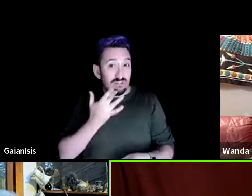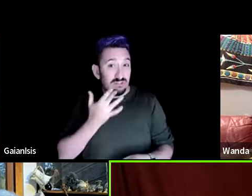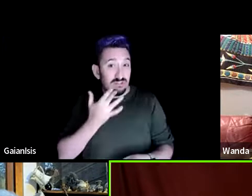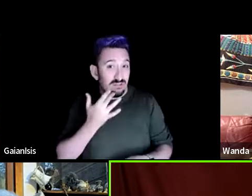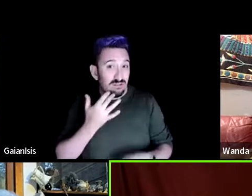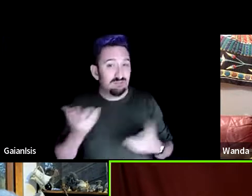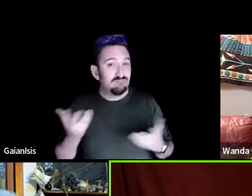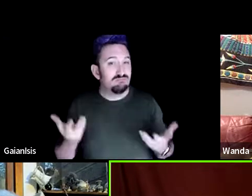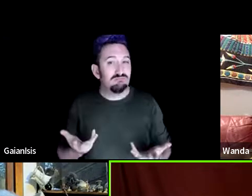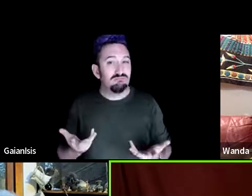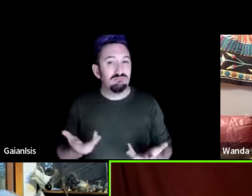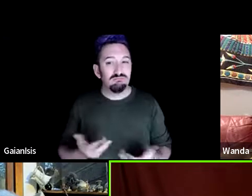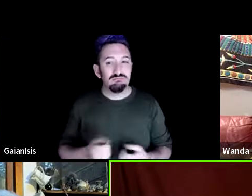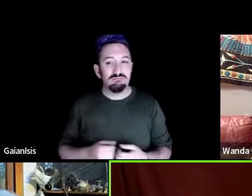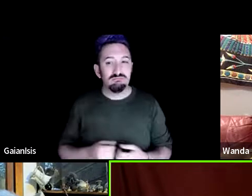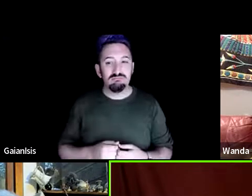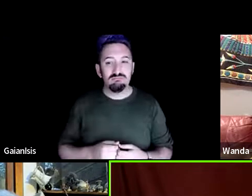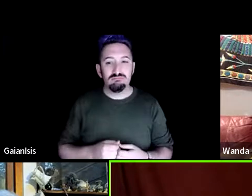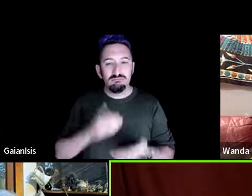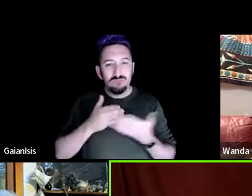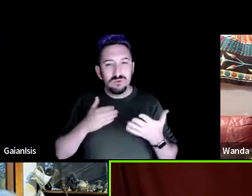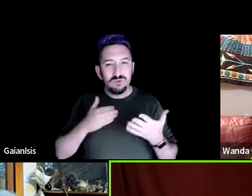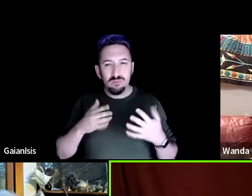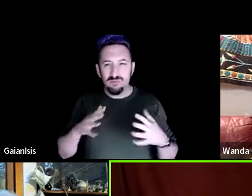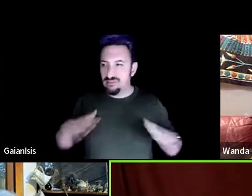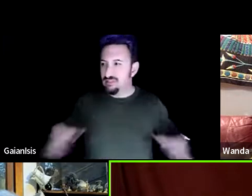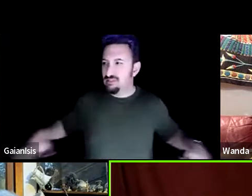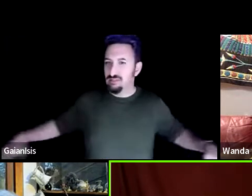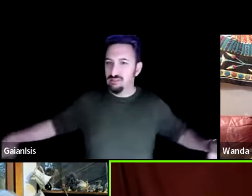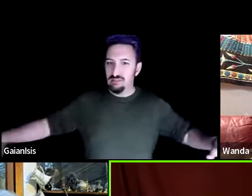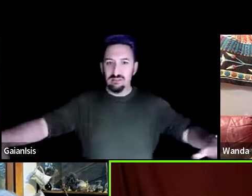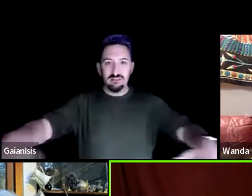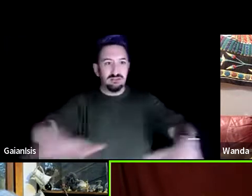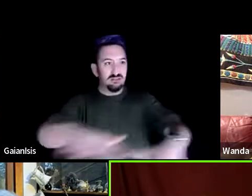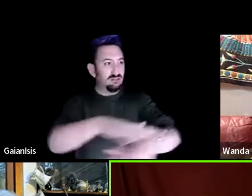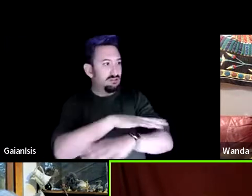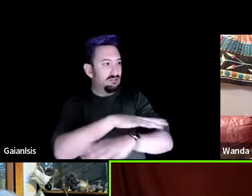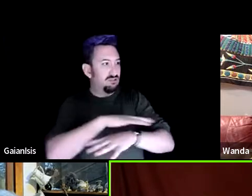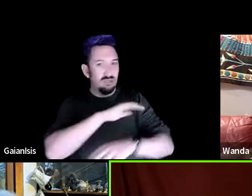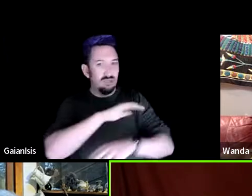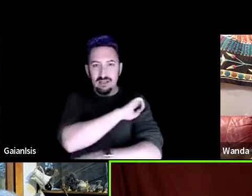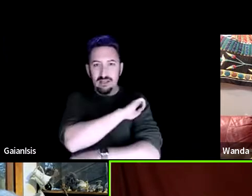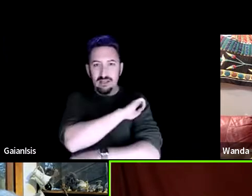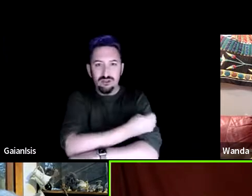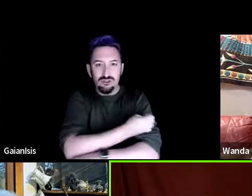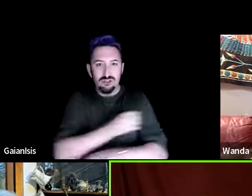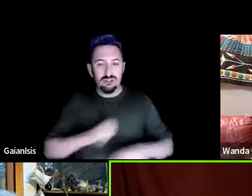Just draw some of the energy of this place in. And notice what that feels like.